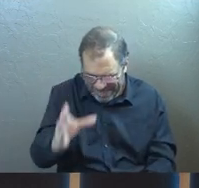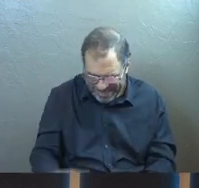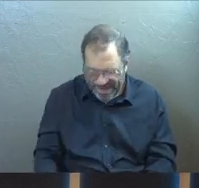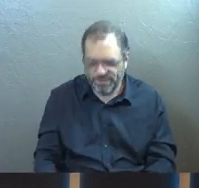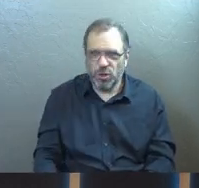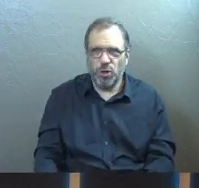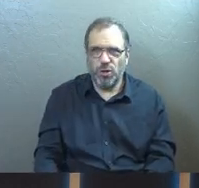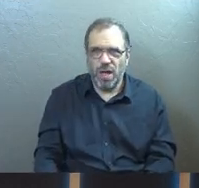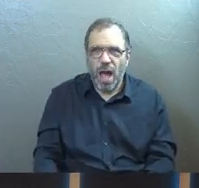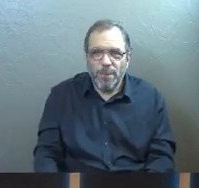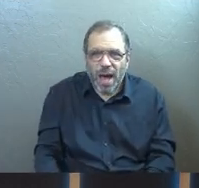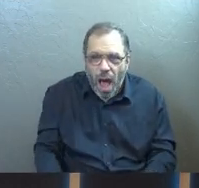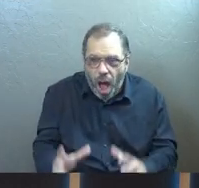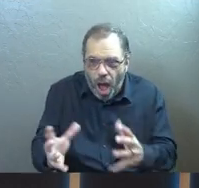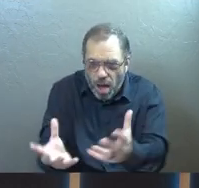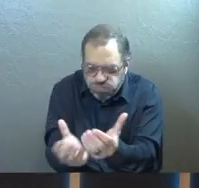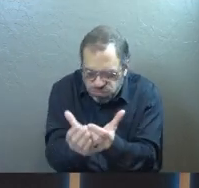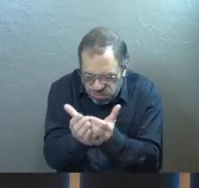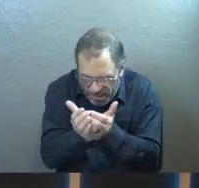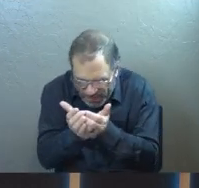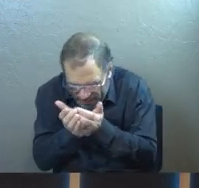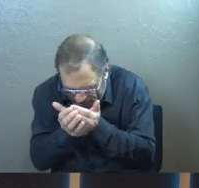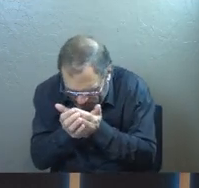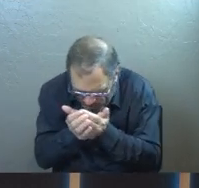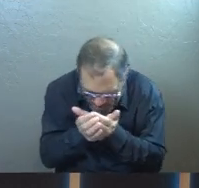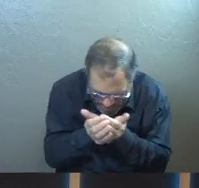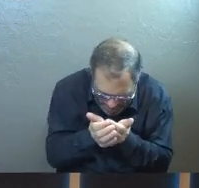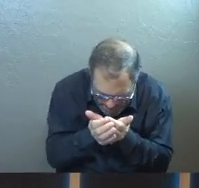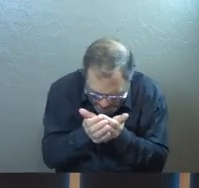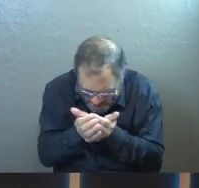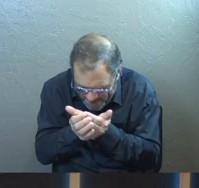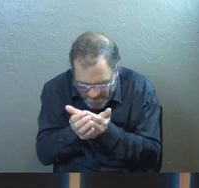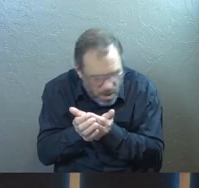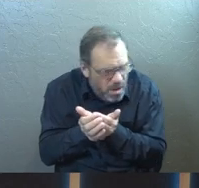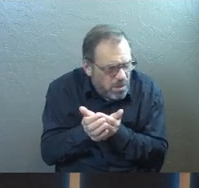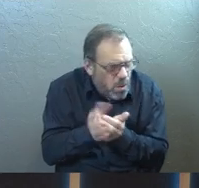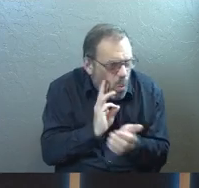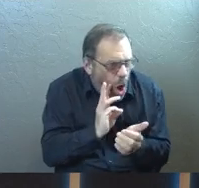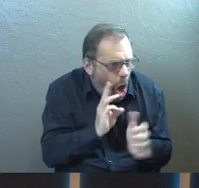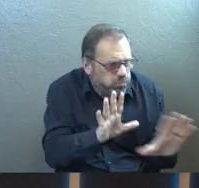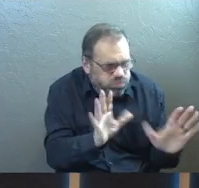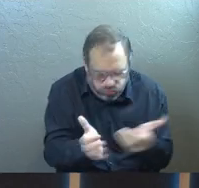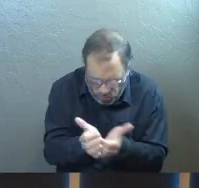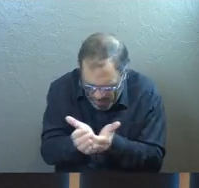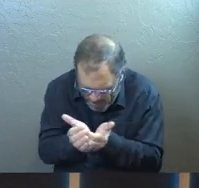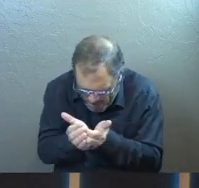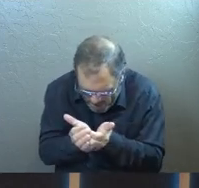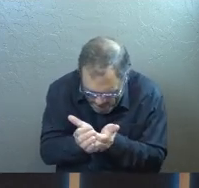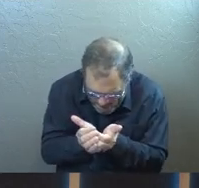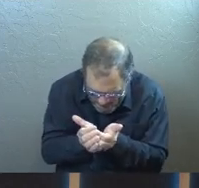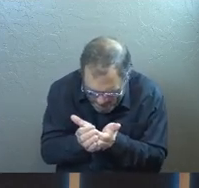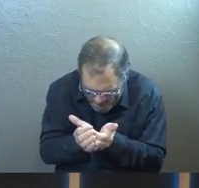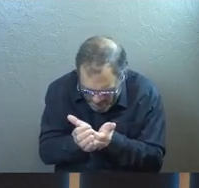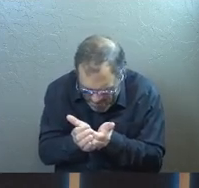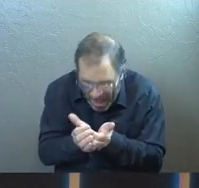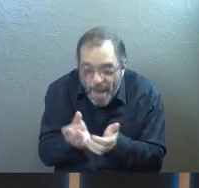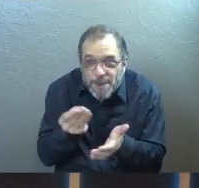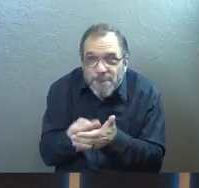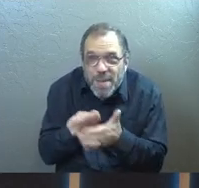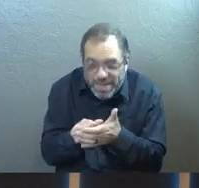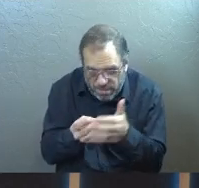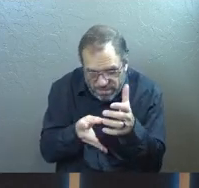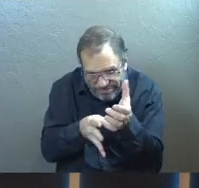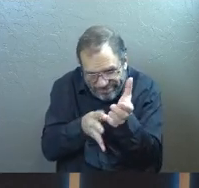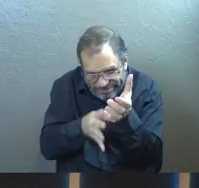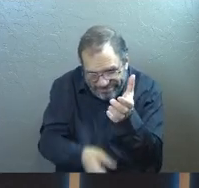And why are we trying to grasp on to these tiny treasures the way that the world does? And all these little coins are falling through